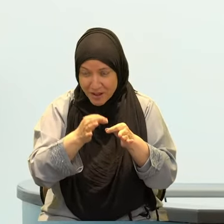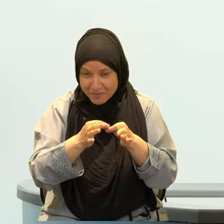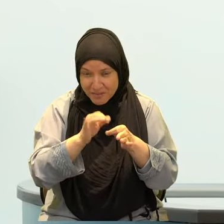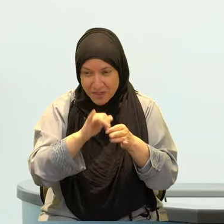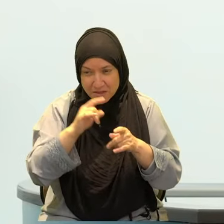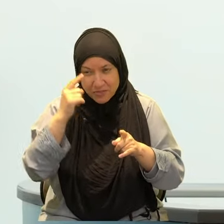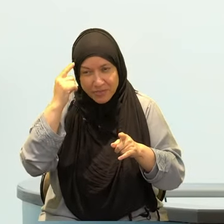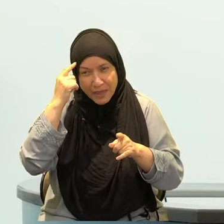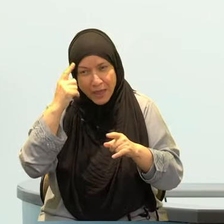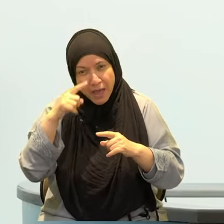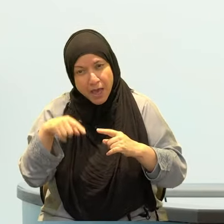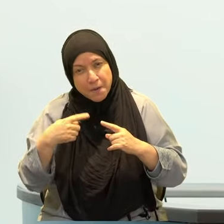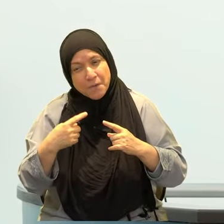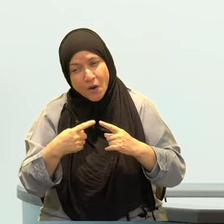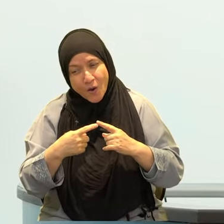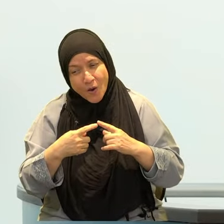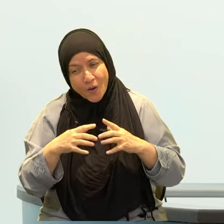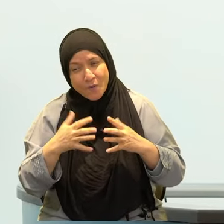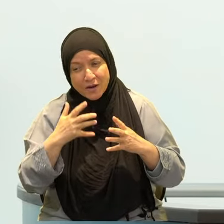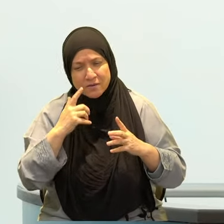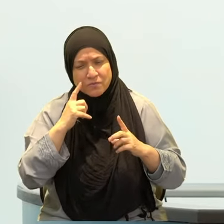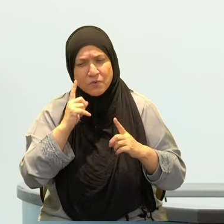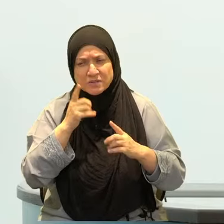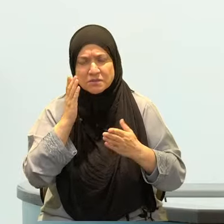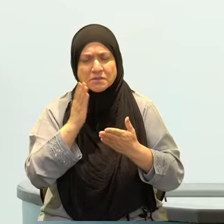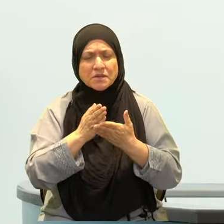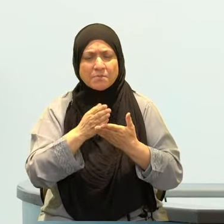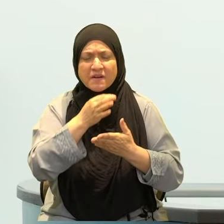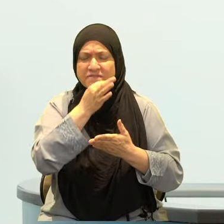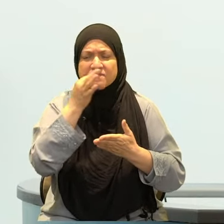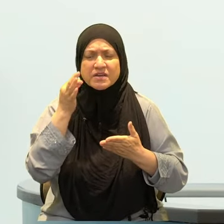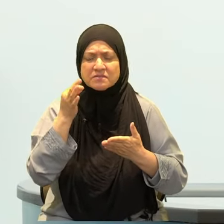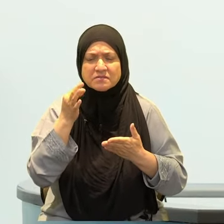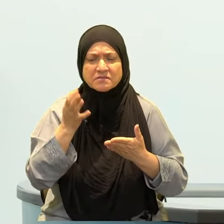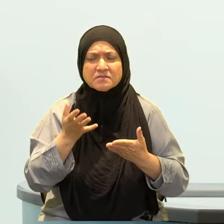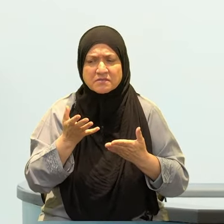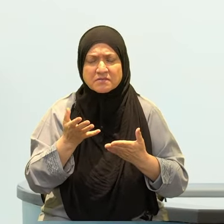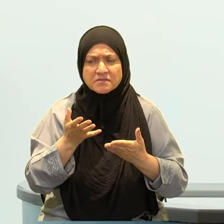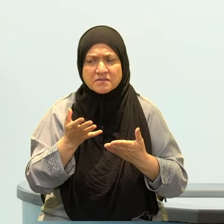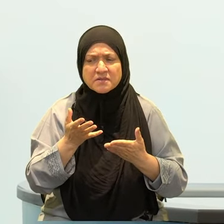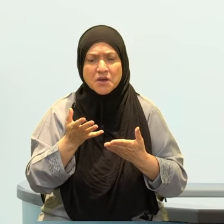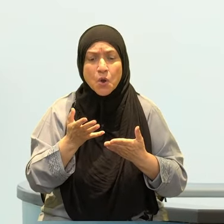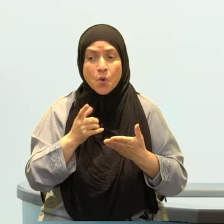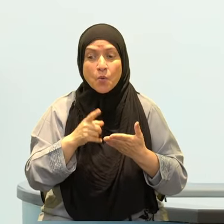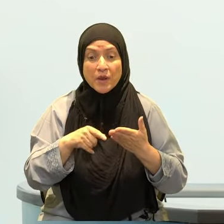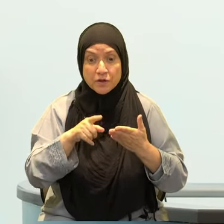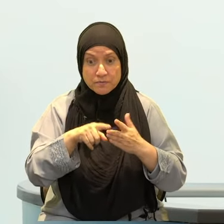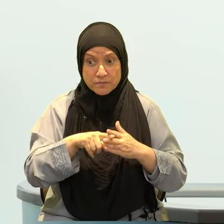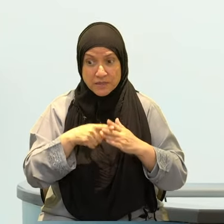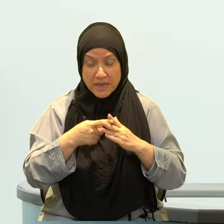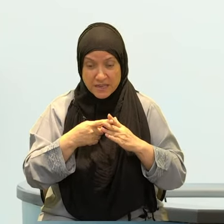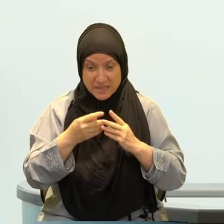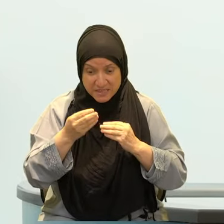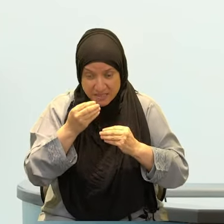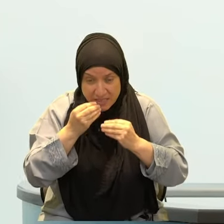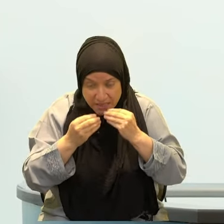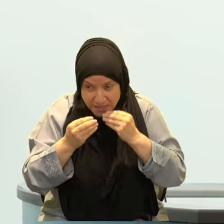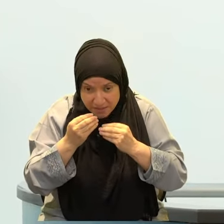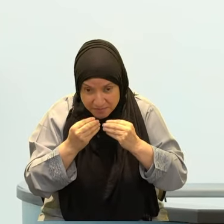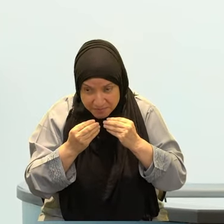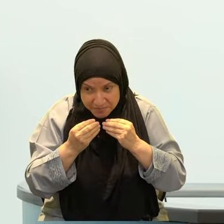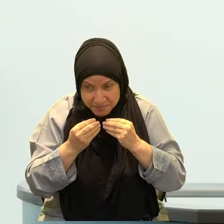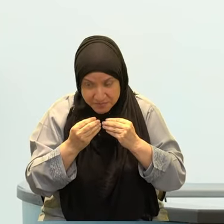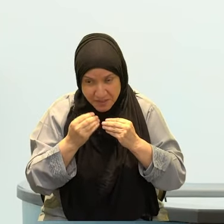things that you were more careful with in your fasting after the day of Eid. After you go back to your habits. And